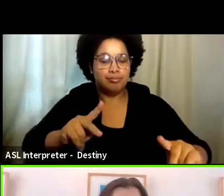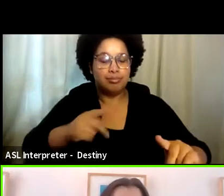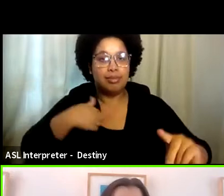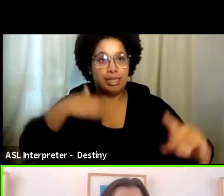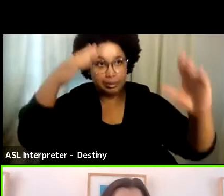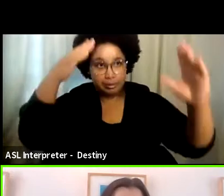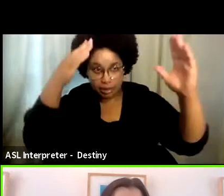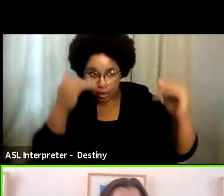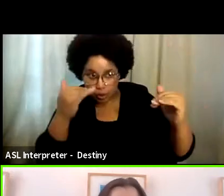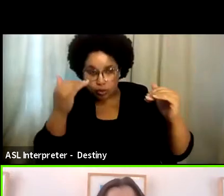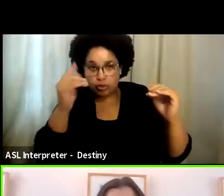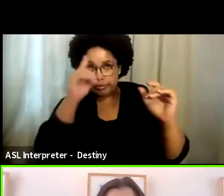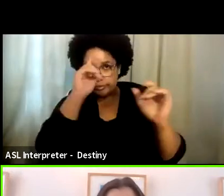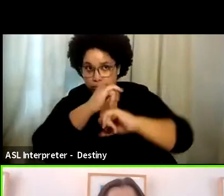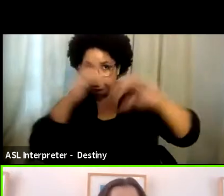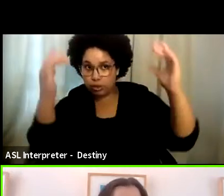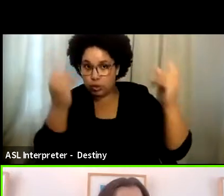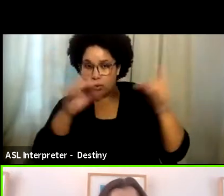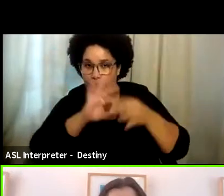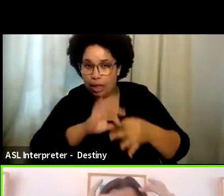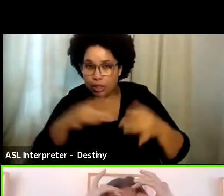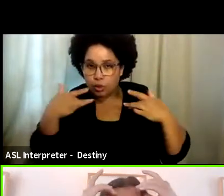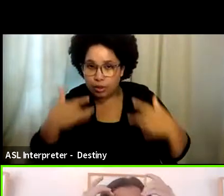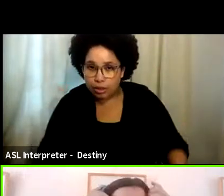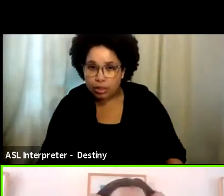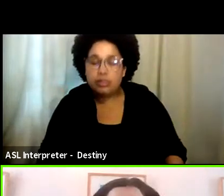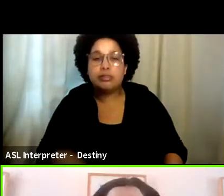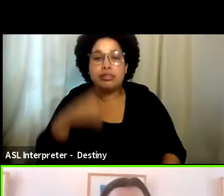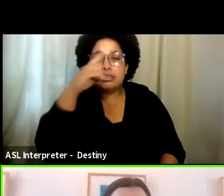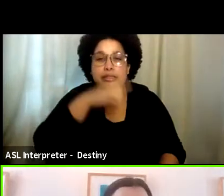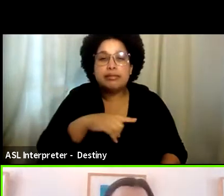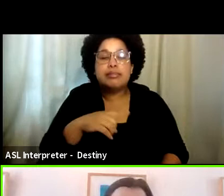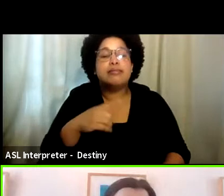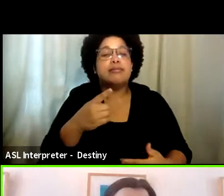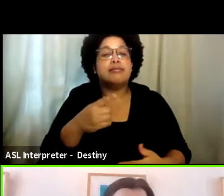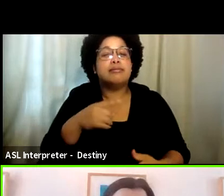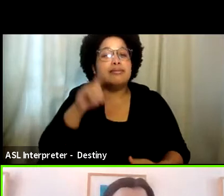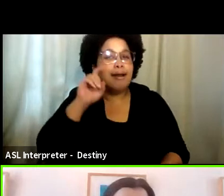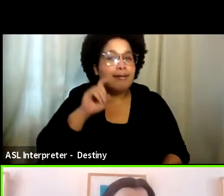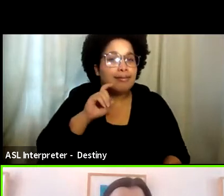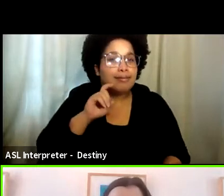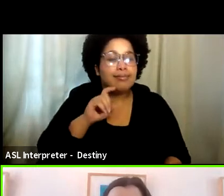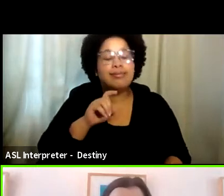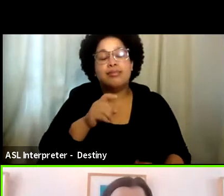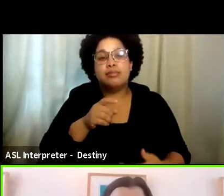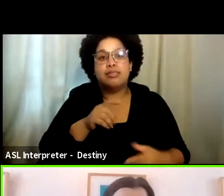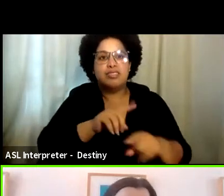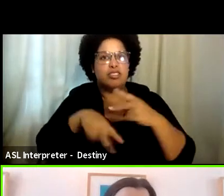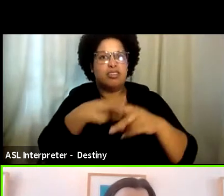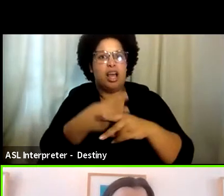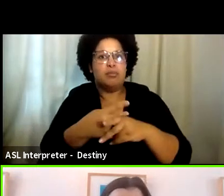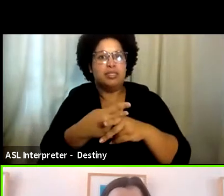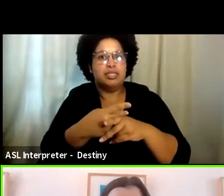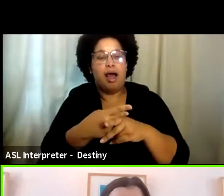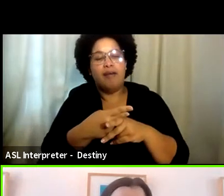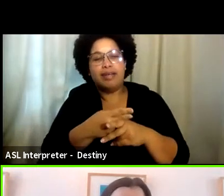expectation when it comes to doing nudity, simulated sex, other types of intimate content. Intimacy can be a lot of different things. It's